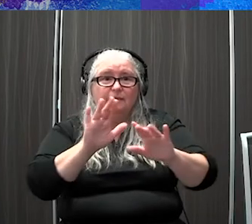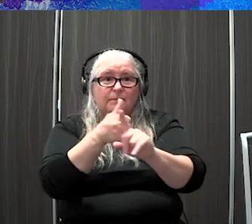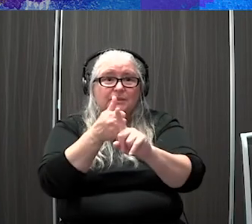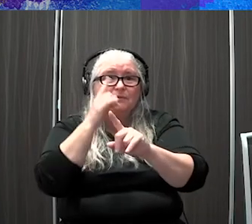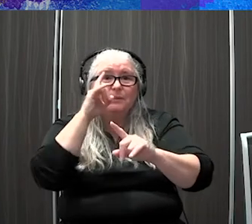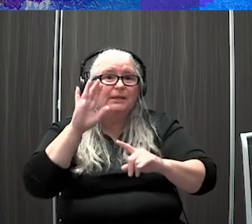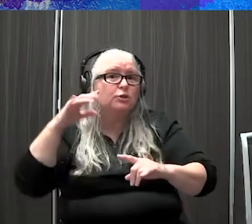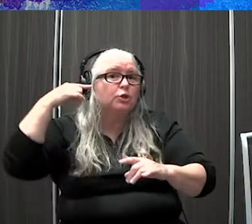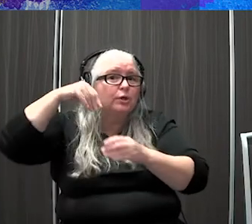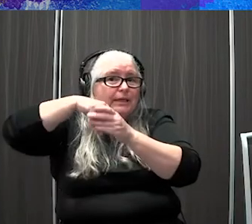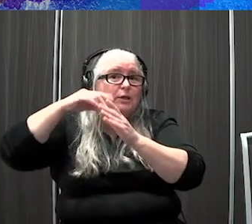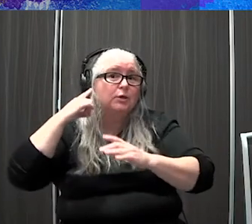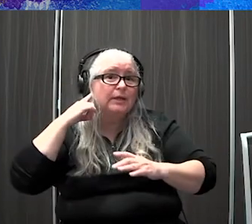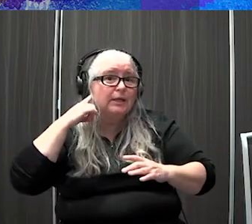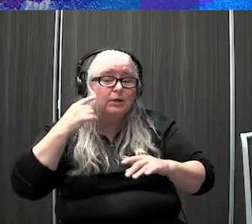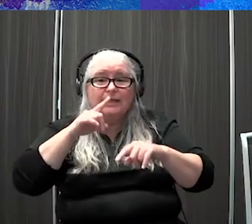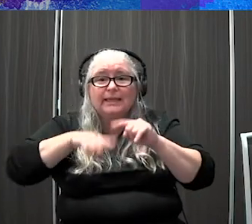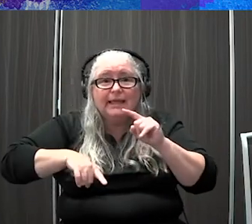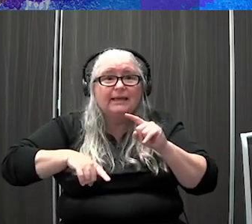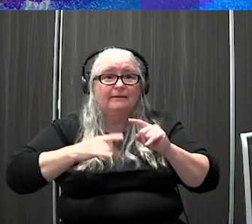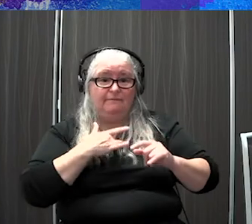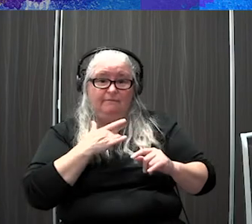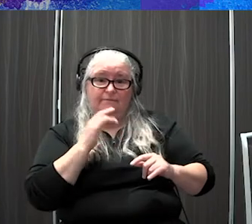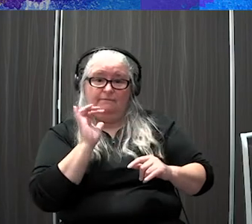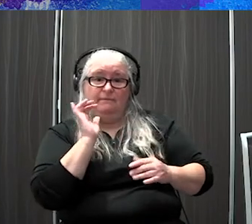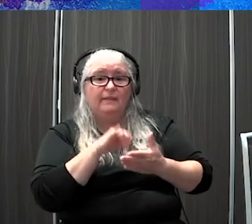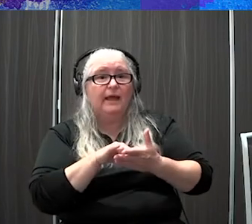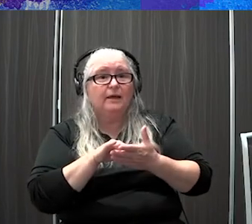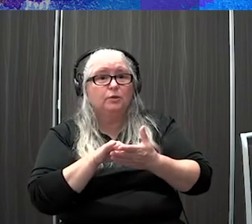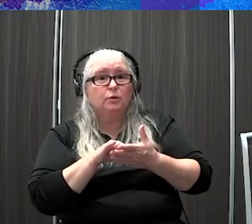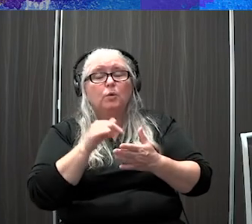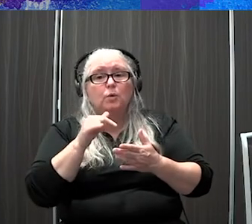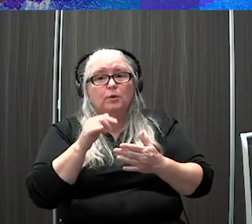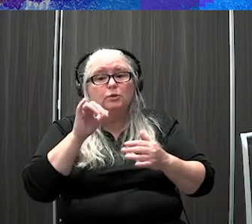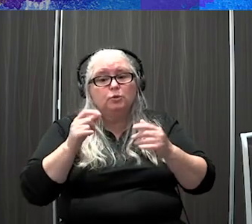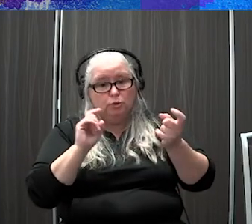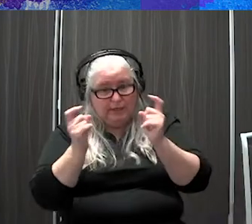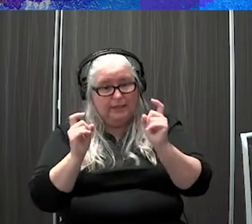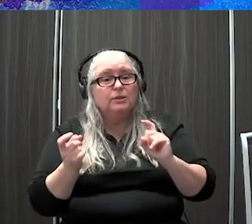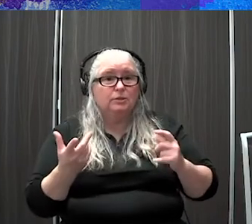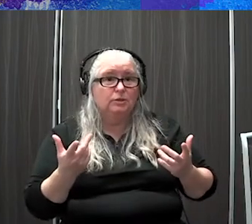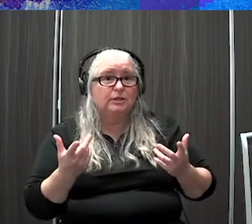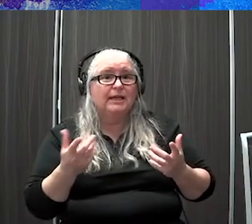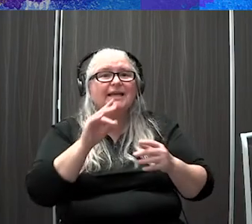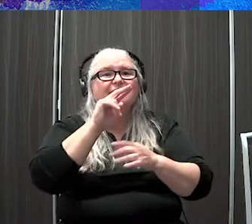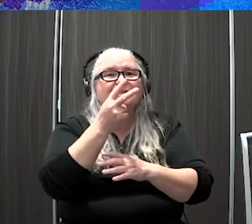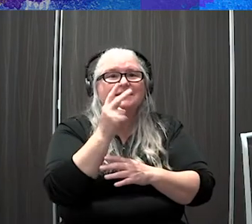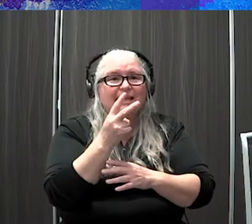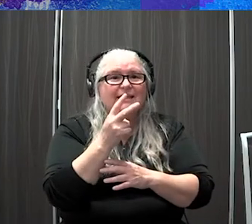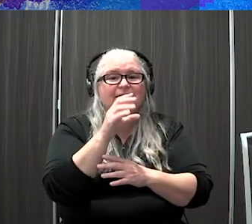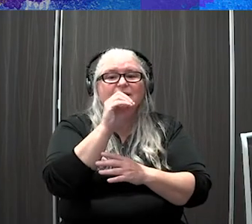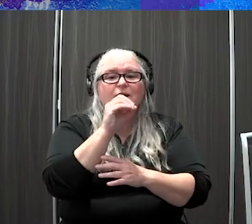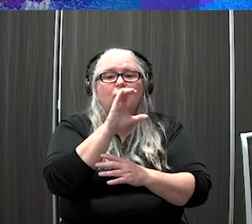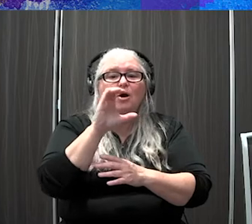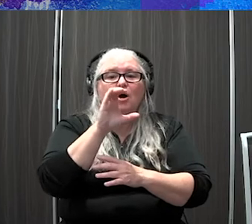gravity change to then tell the brain to catch yourself. The second portion of that is the vestibular ocular reflex.